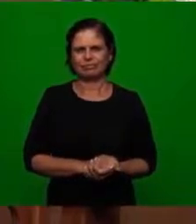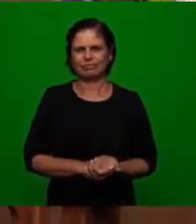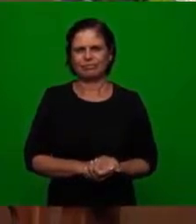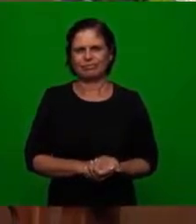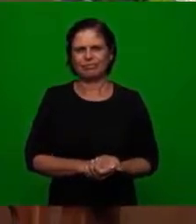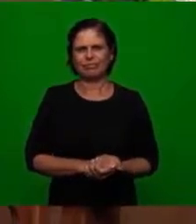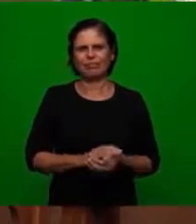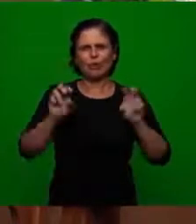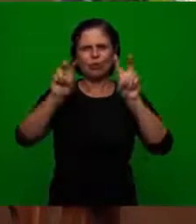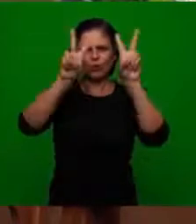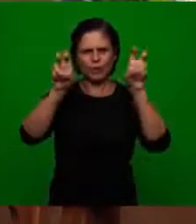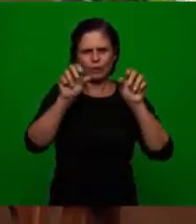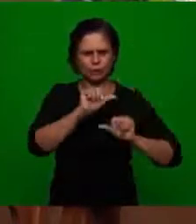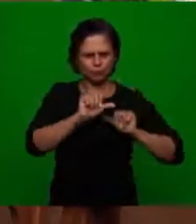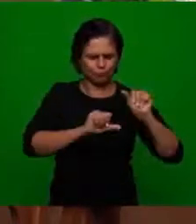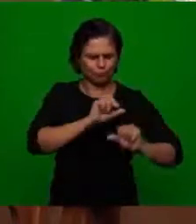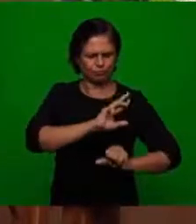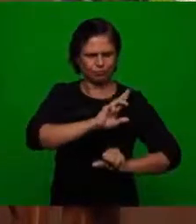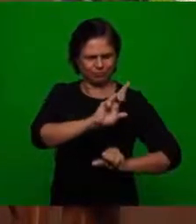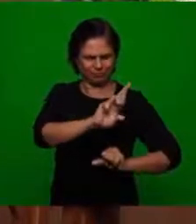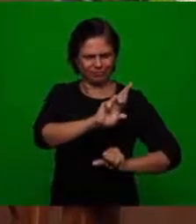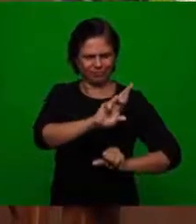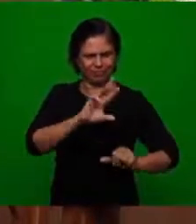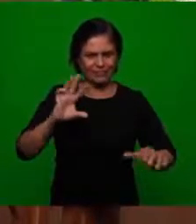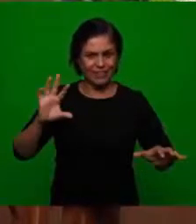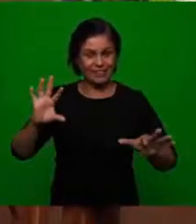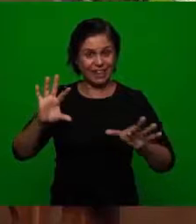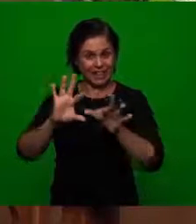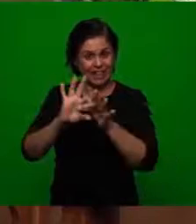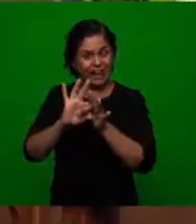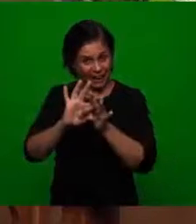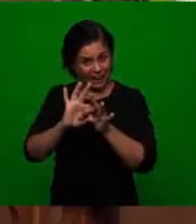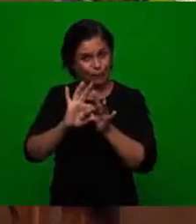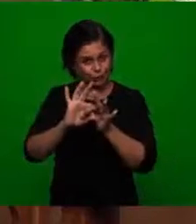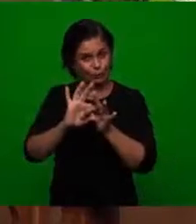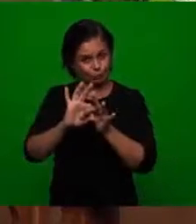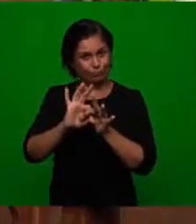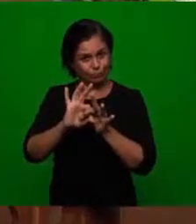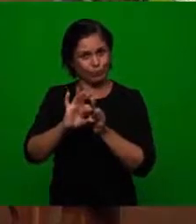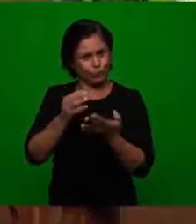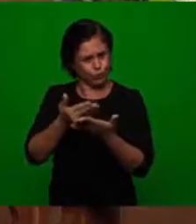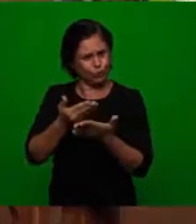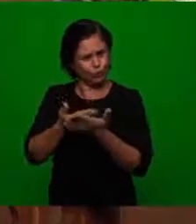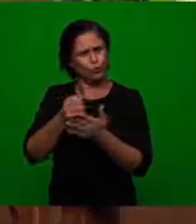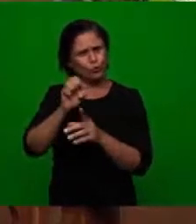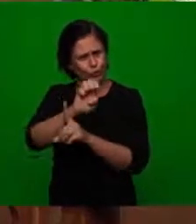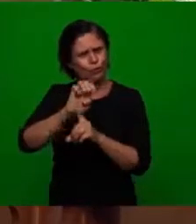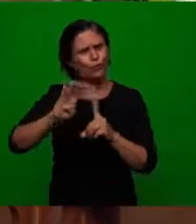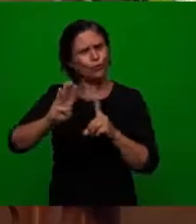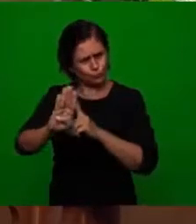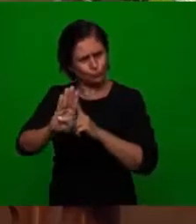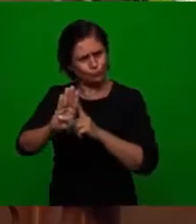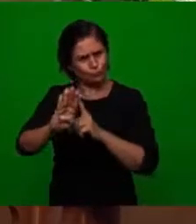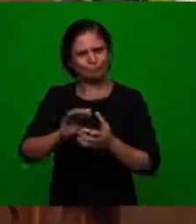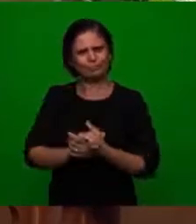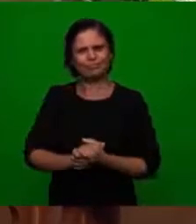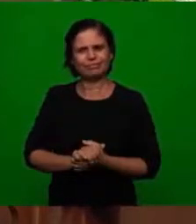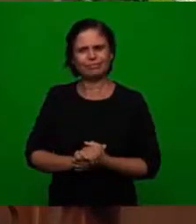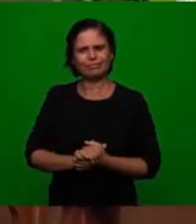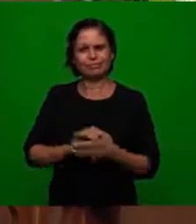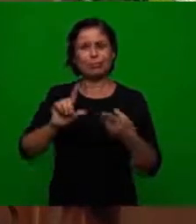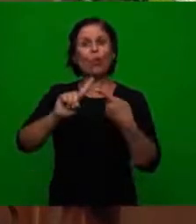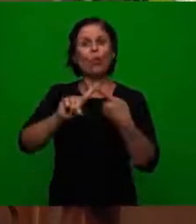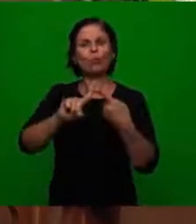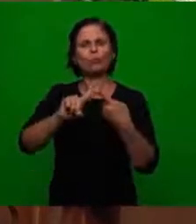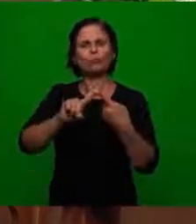this theme of the religious reformation that is related to the studies that we have been doing in this Sunday